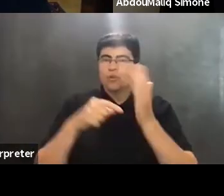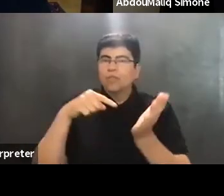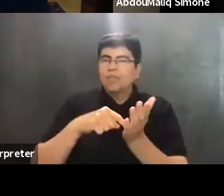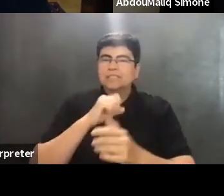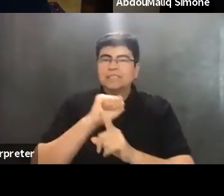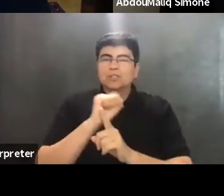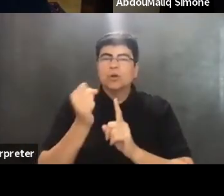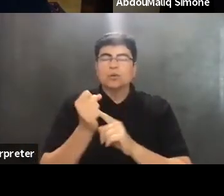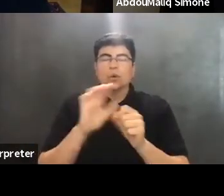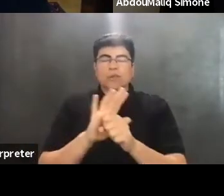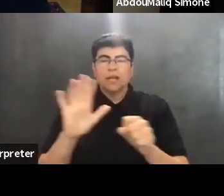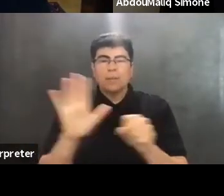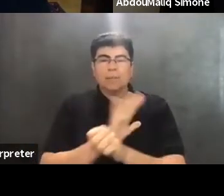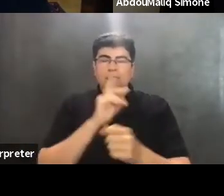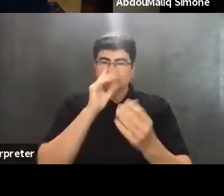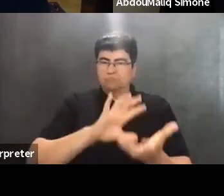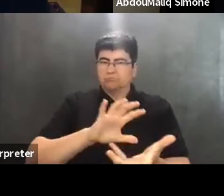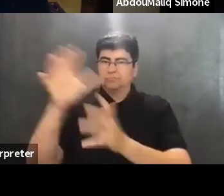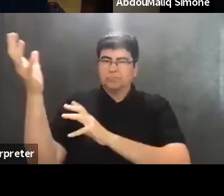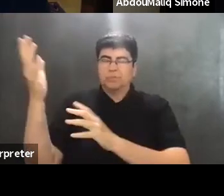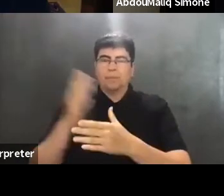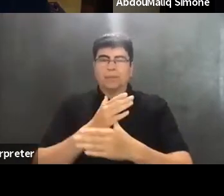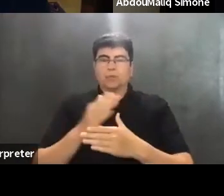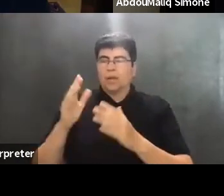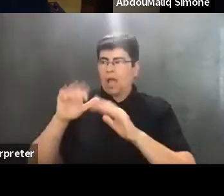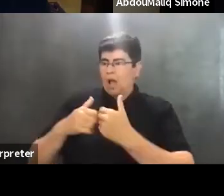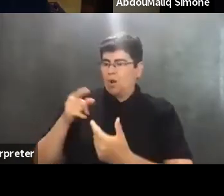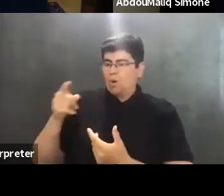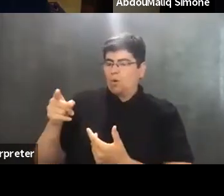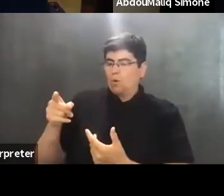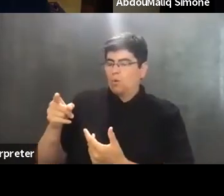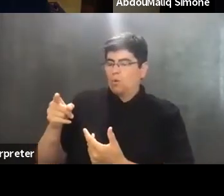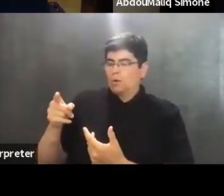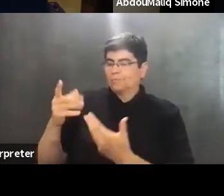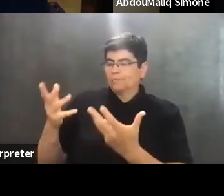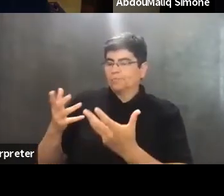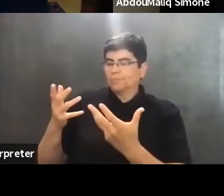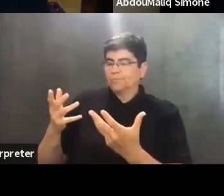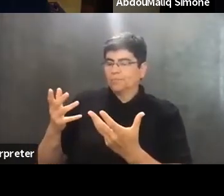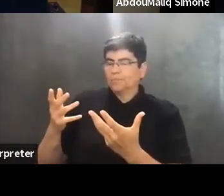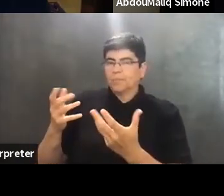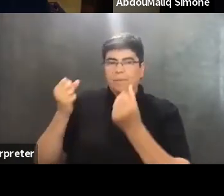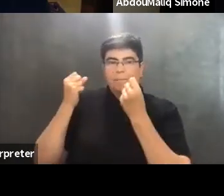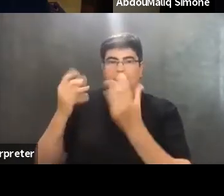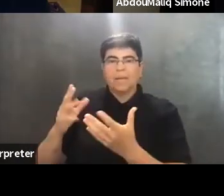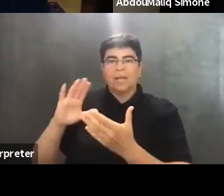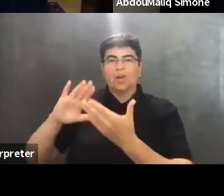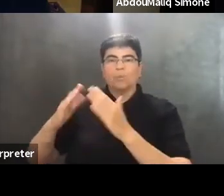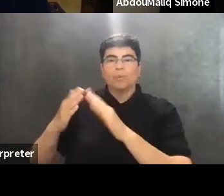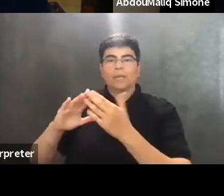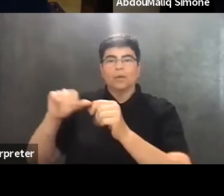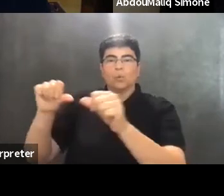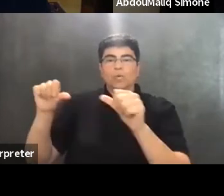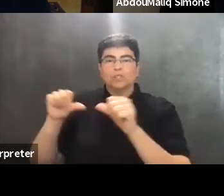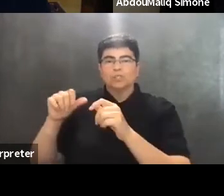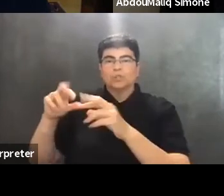complete disconsonance between the way in which, um, many urban urban, urban